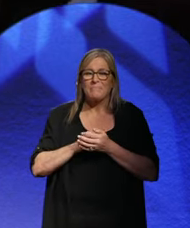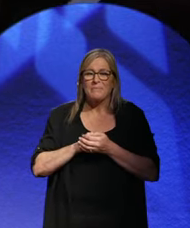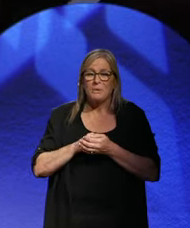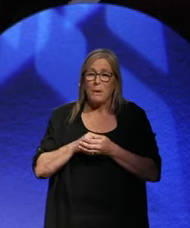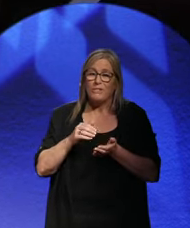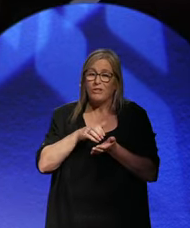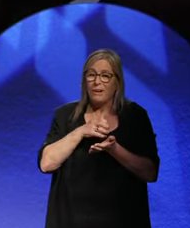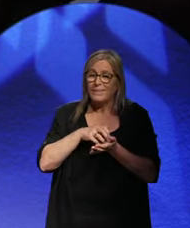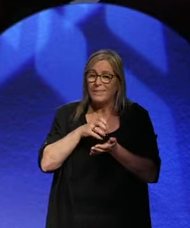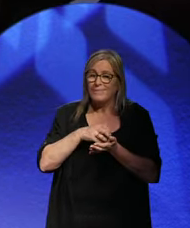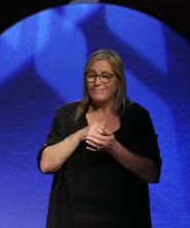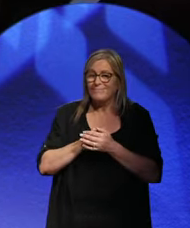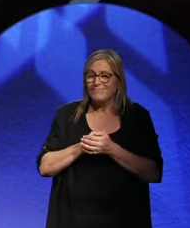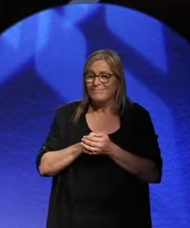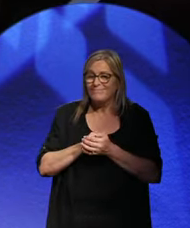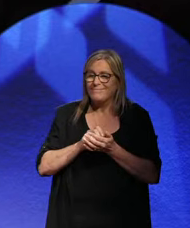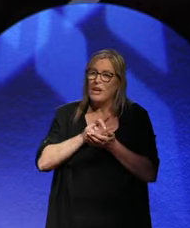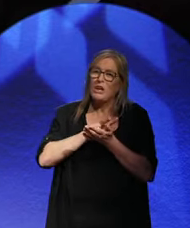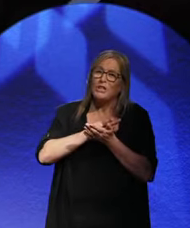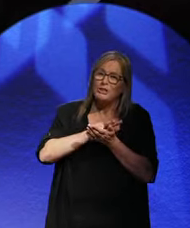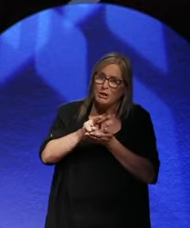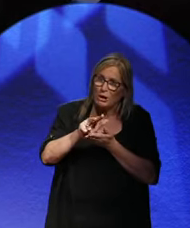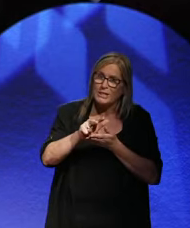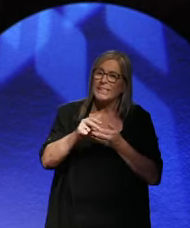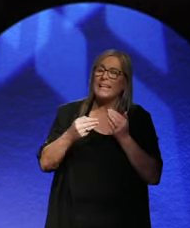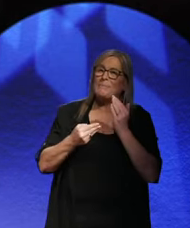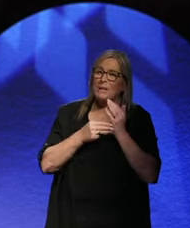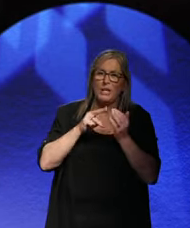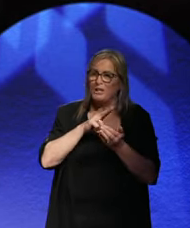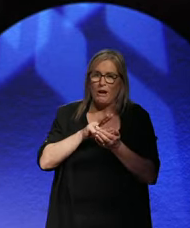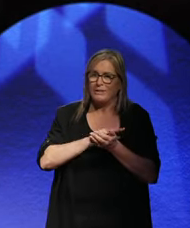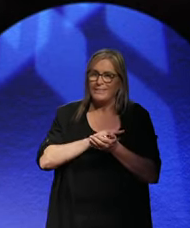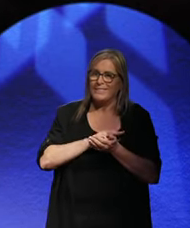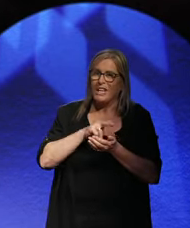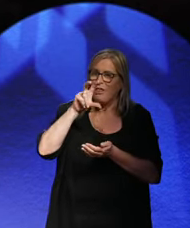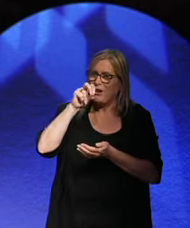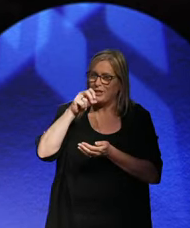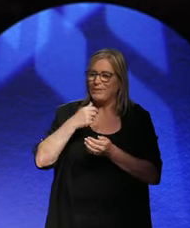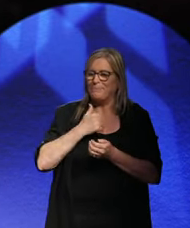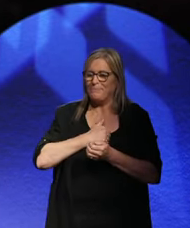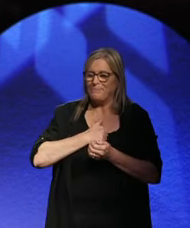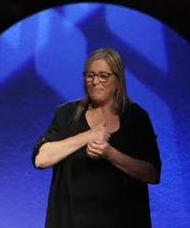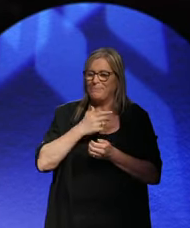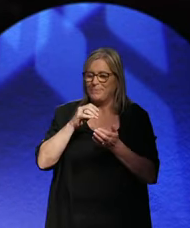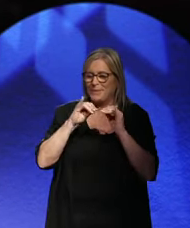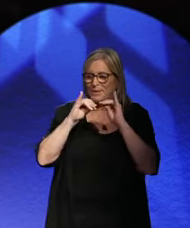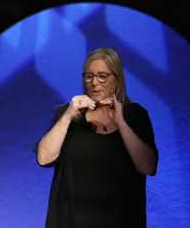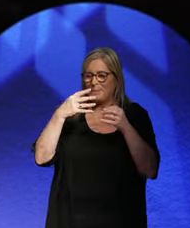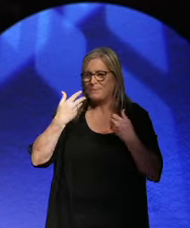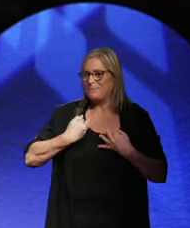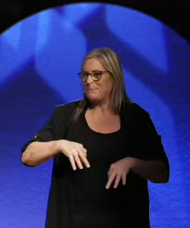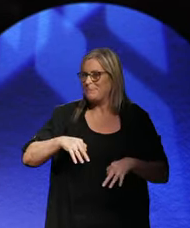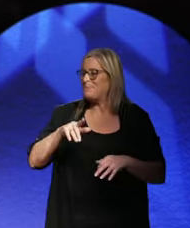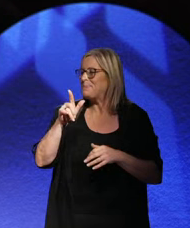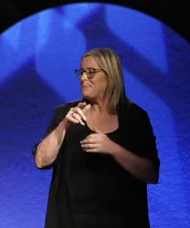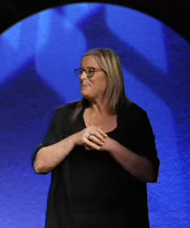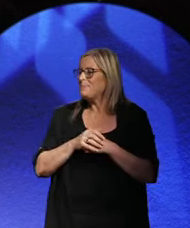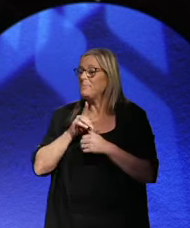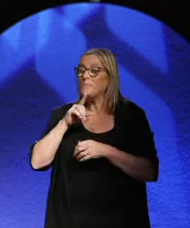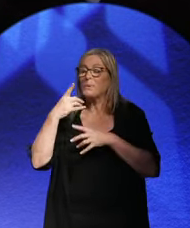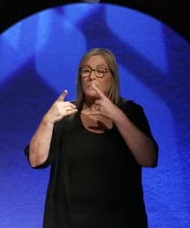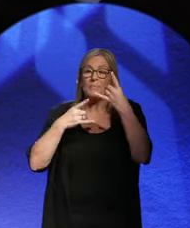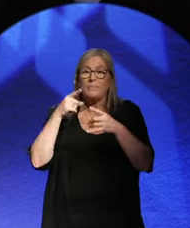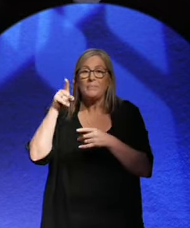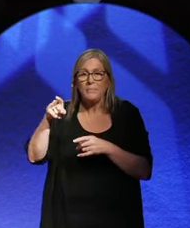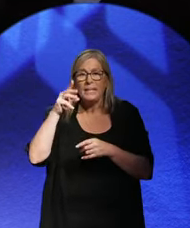about looking at when Hitler does, eventually, all these presidential chancellors fail,